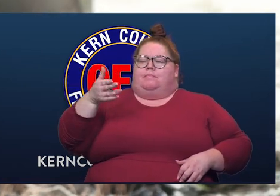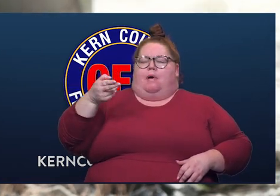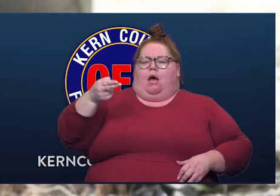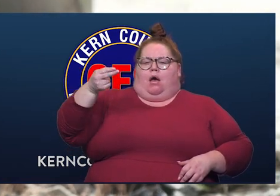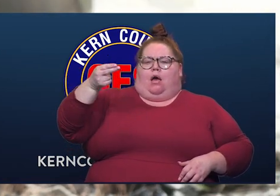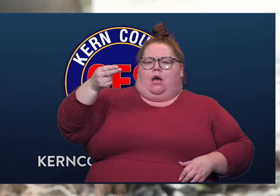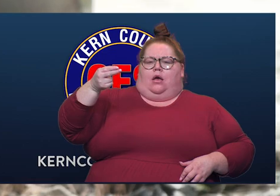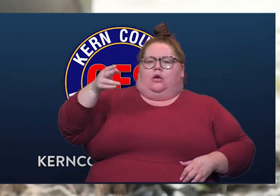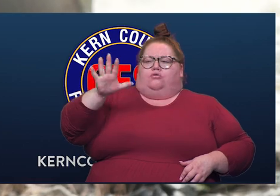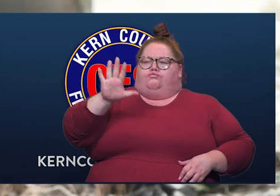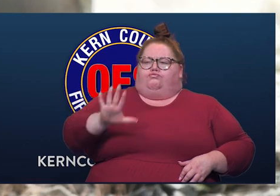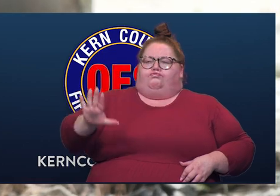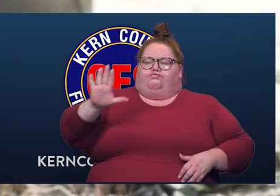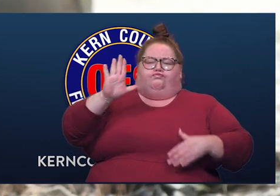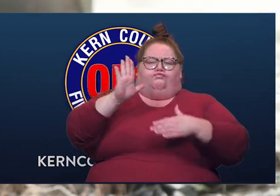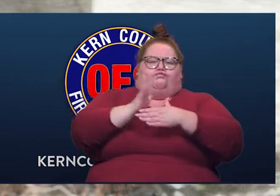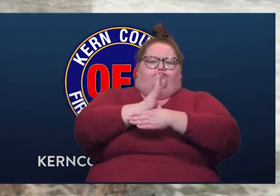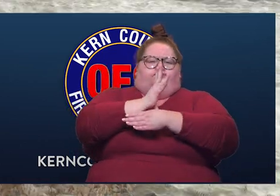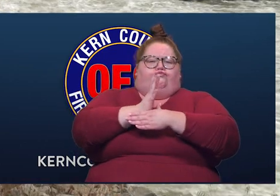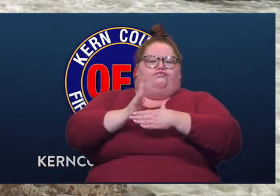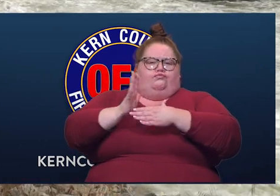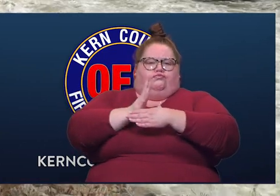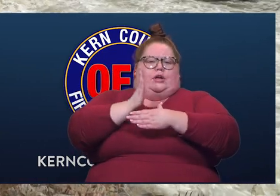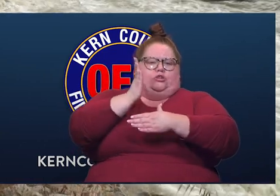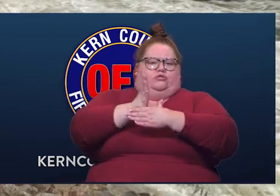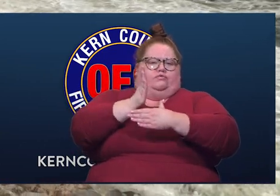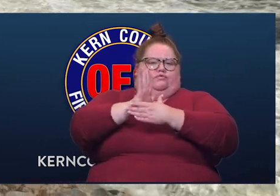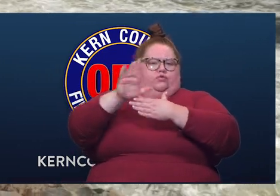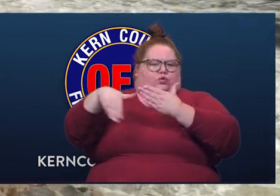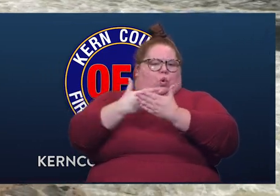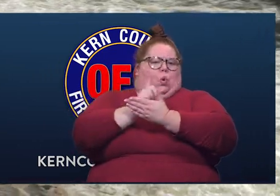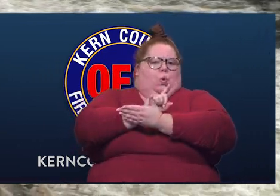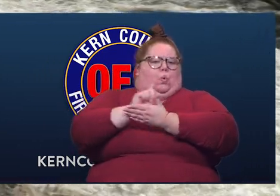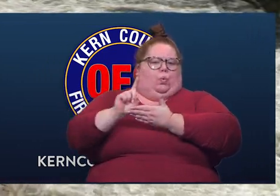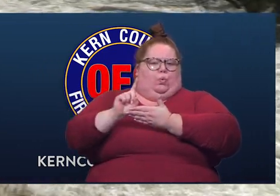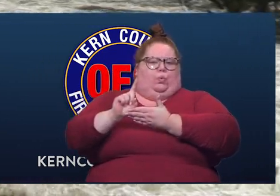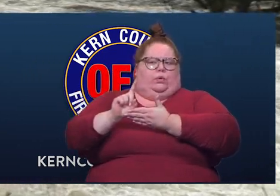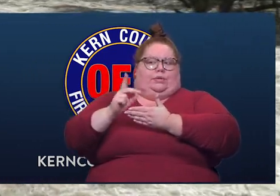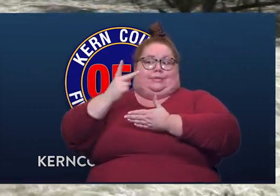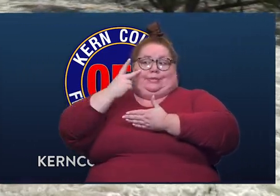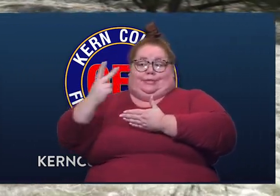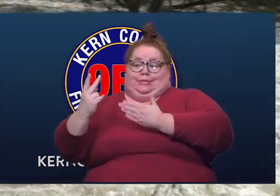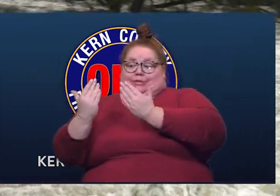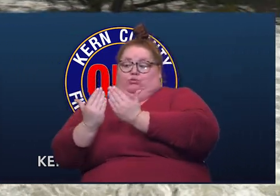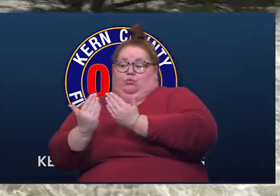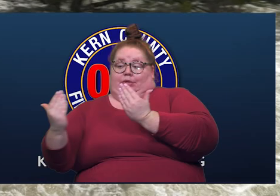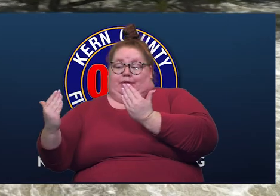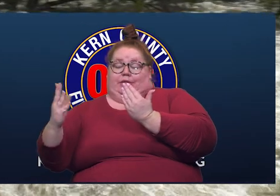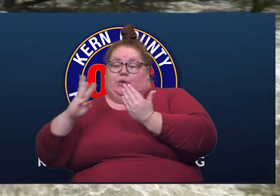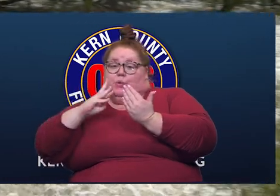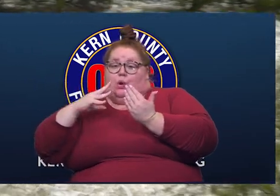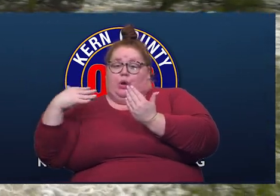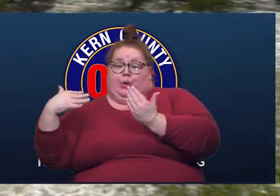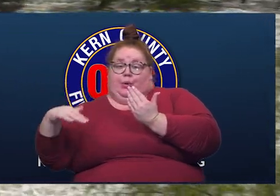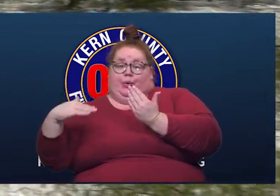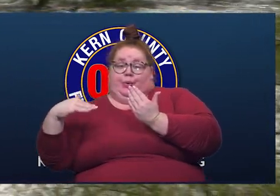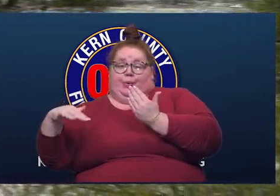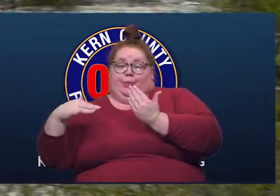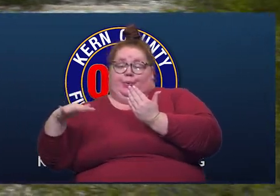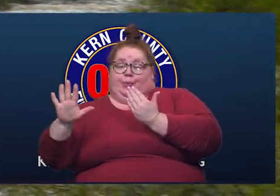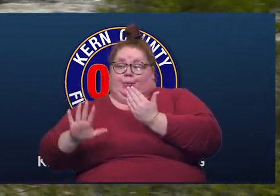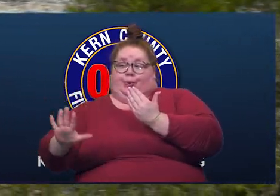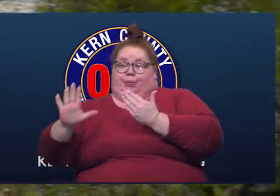but it's really a range in there, because it's an average of the week. So when you look at the releases for the dam, it is an average